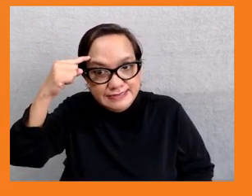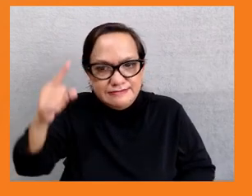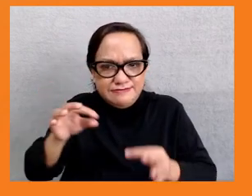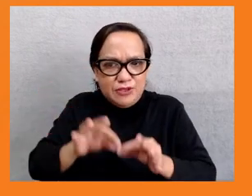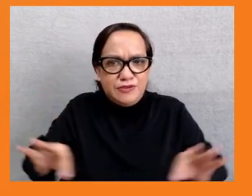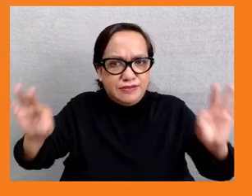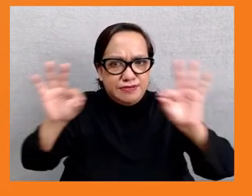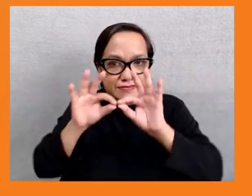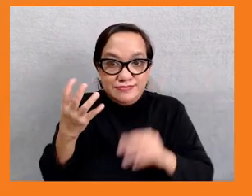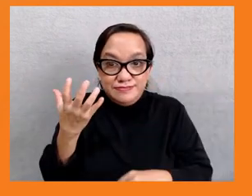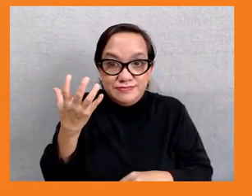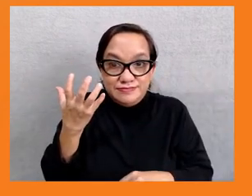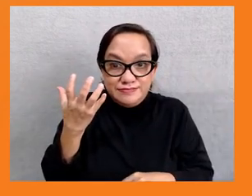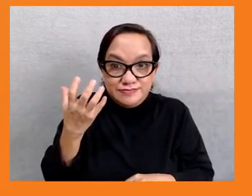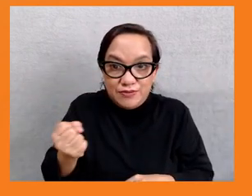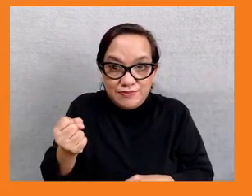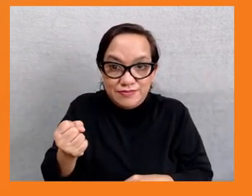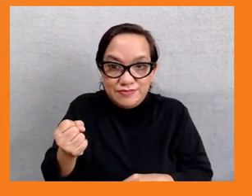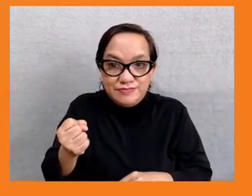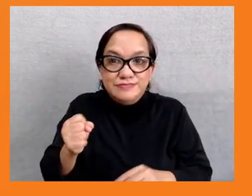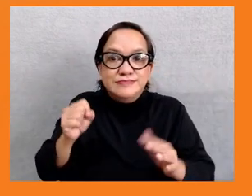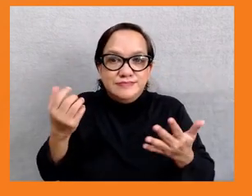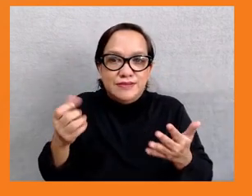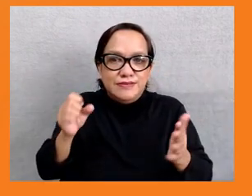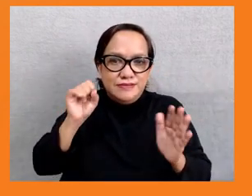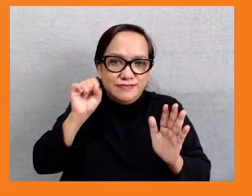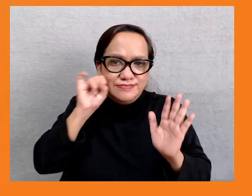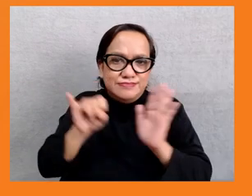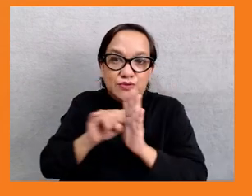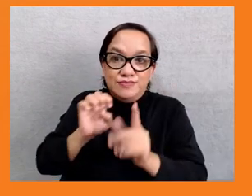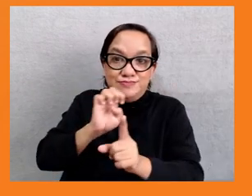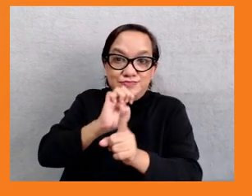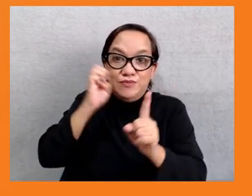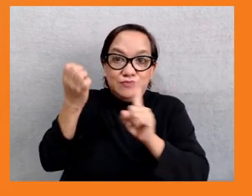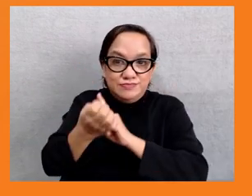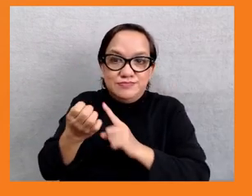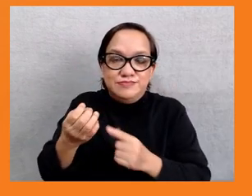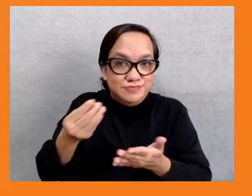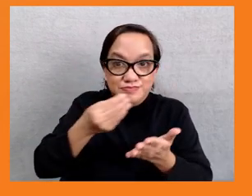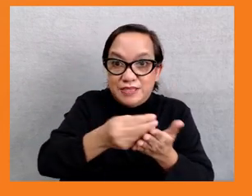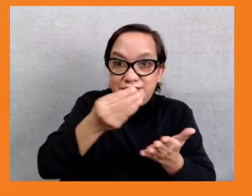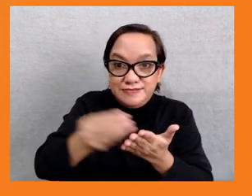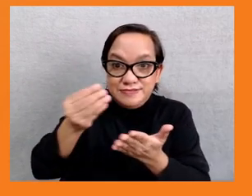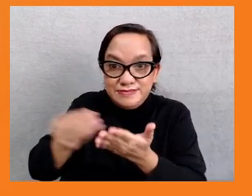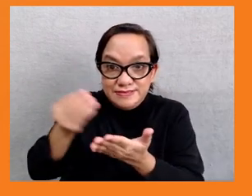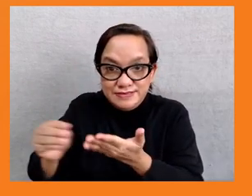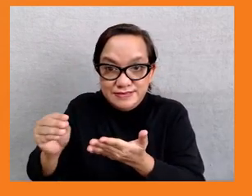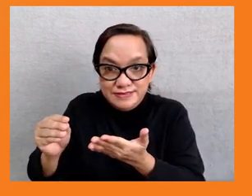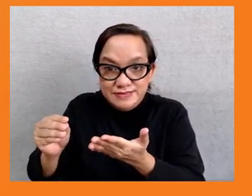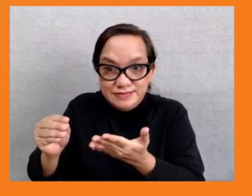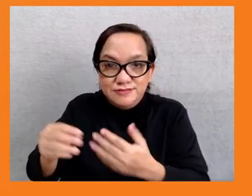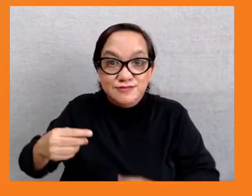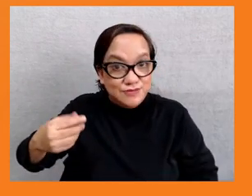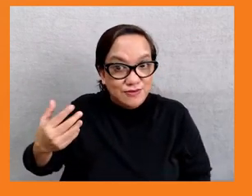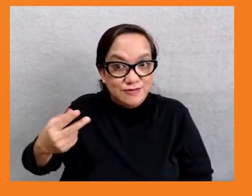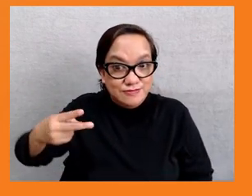includes environmental costs, number one. And number two I'd like to suggest, I talked about this really briefly, is loss and